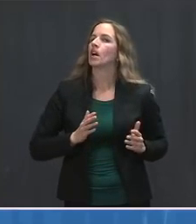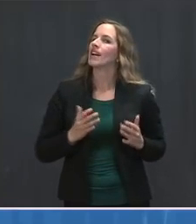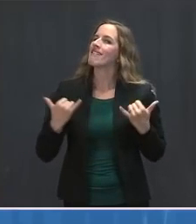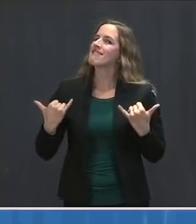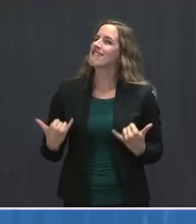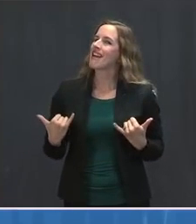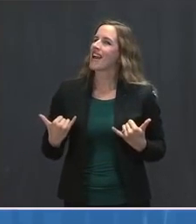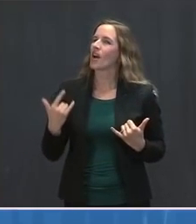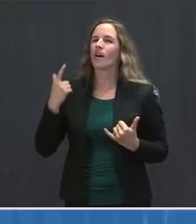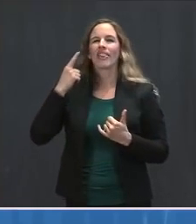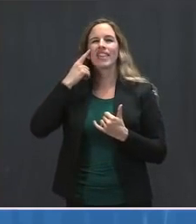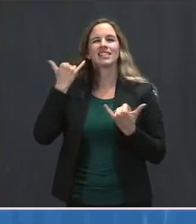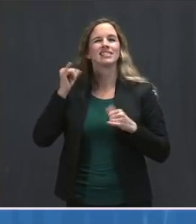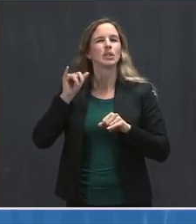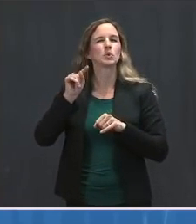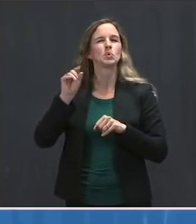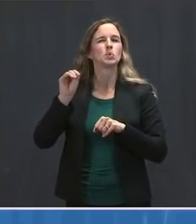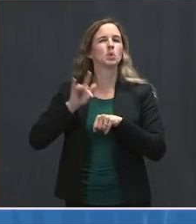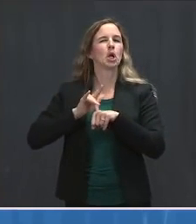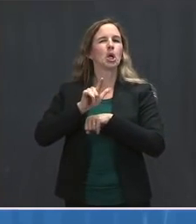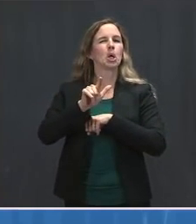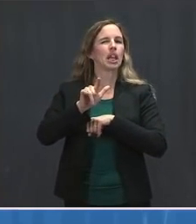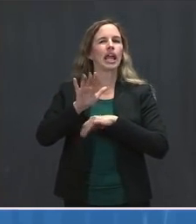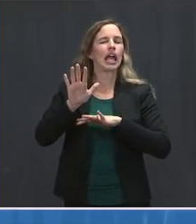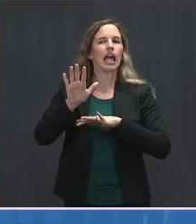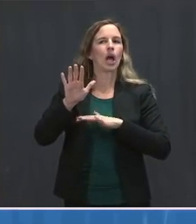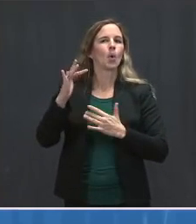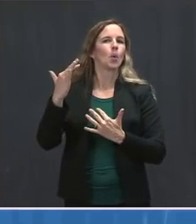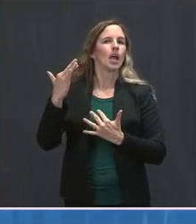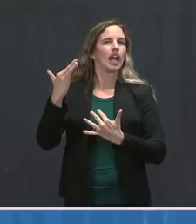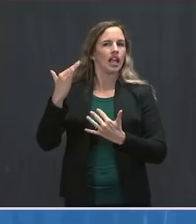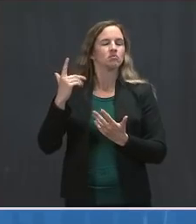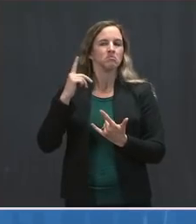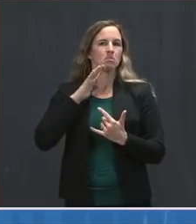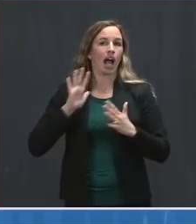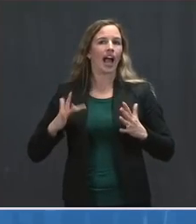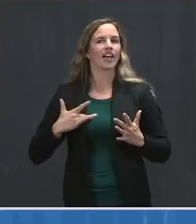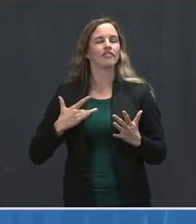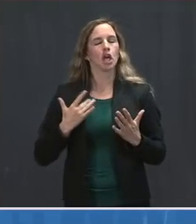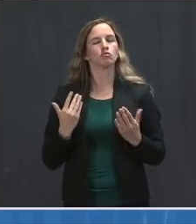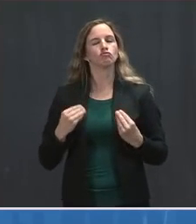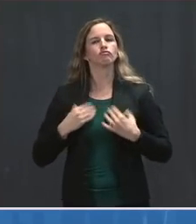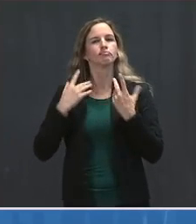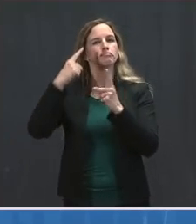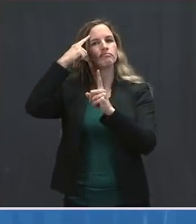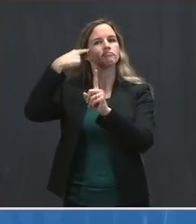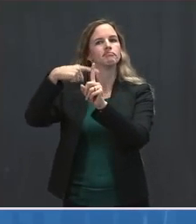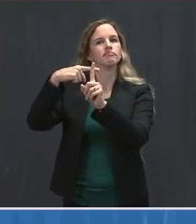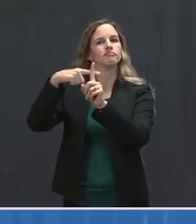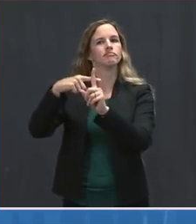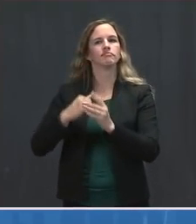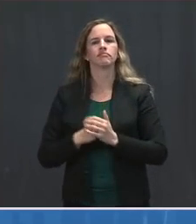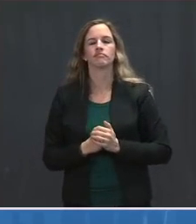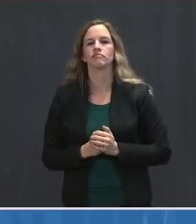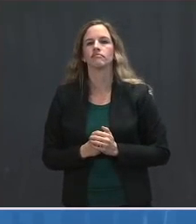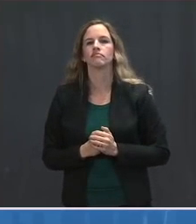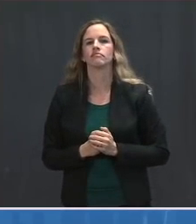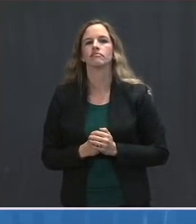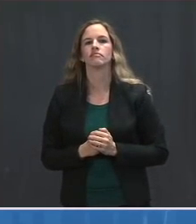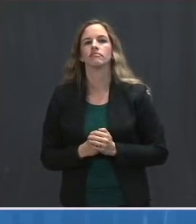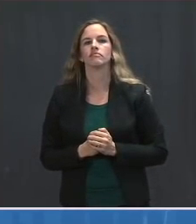But I'm encouraged with a decrease in case rates right now. Thank you, Dr. Walensky. The Mr. Okay. Well,